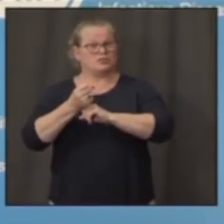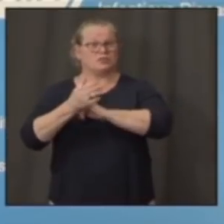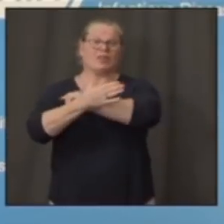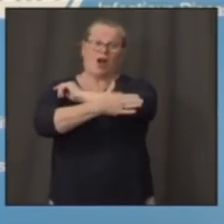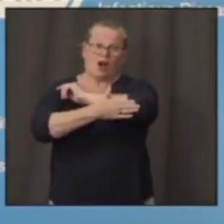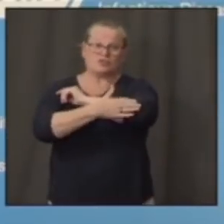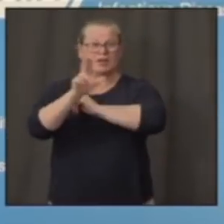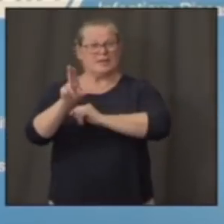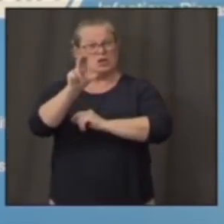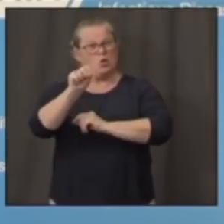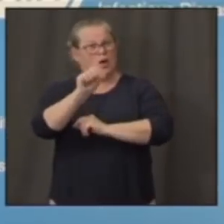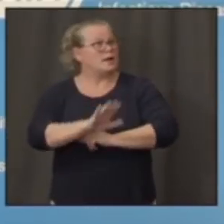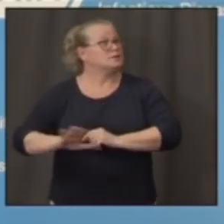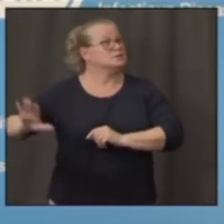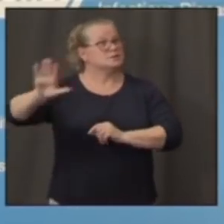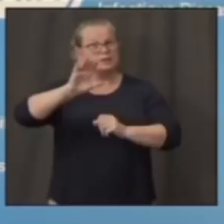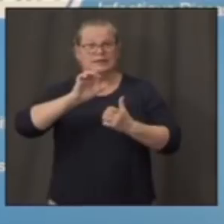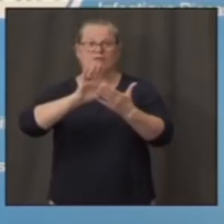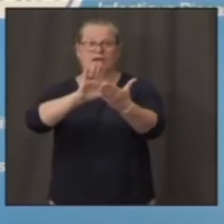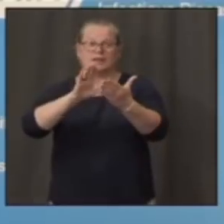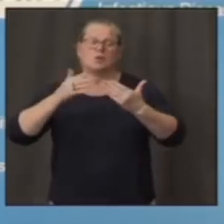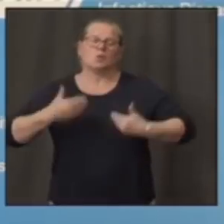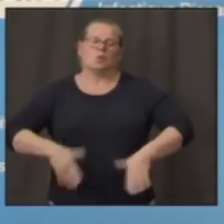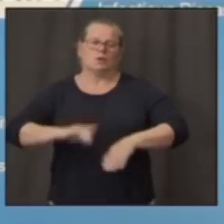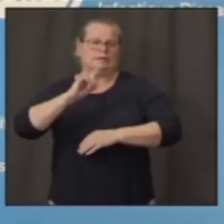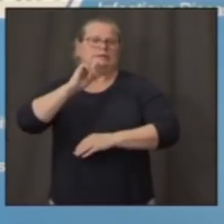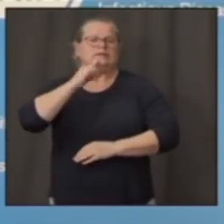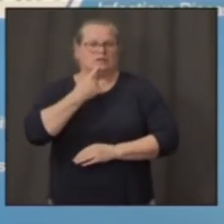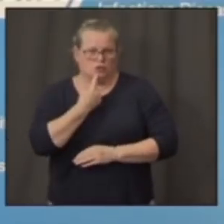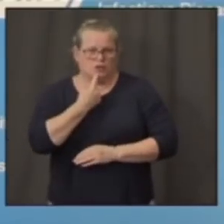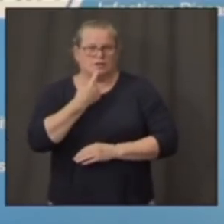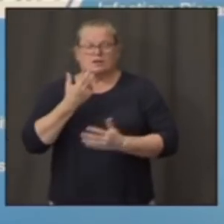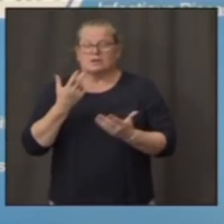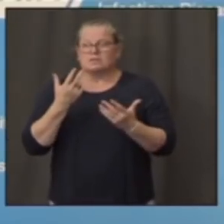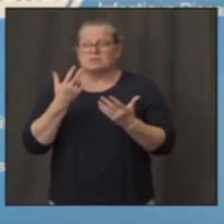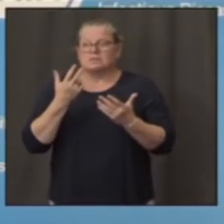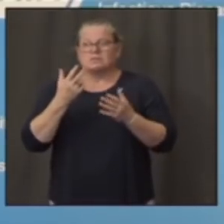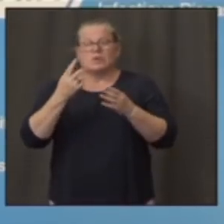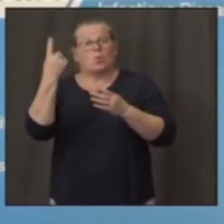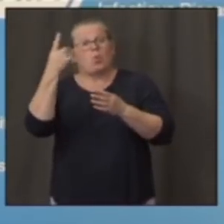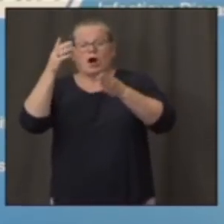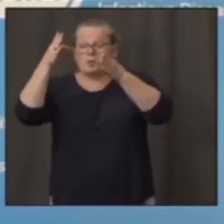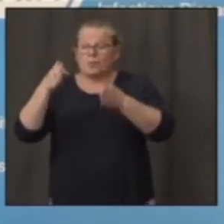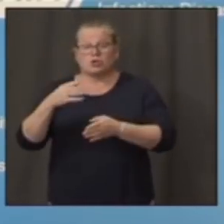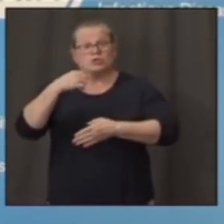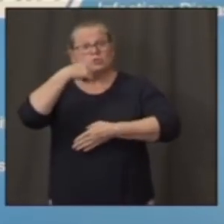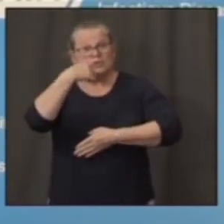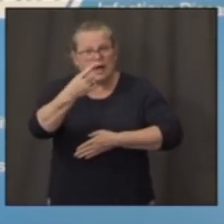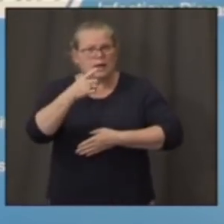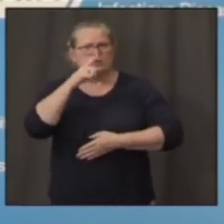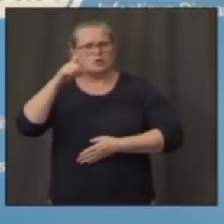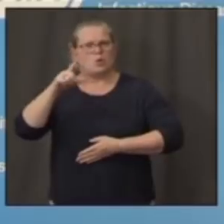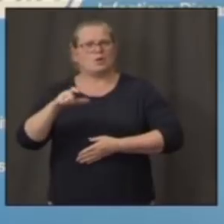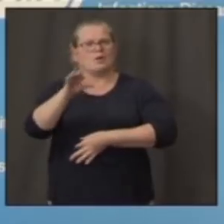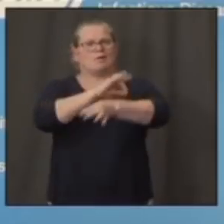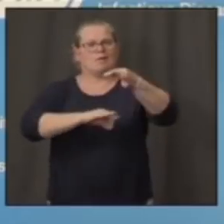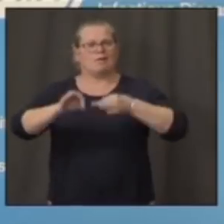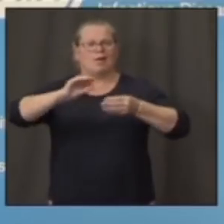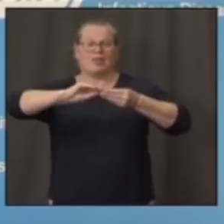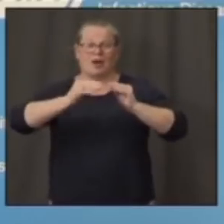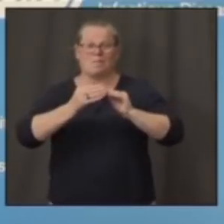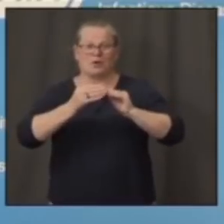don't, you know, you don't need anybody to tell you that. You just need to look at the numbers. We've gotten hit quite badly